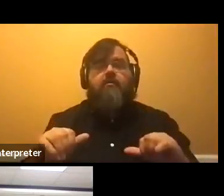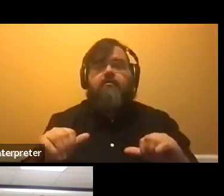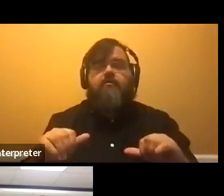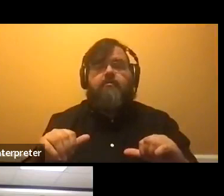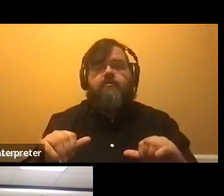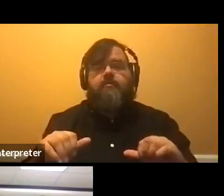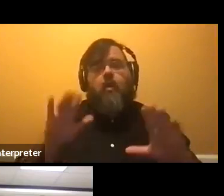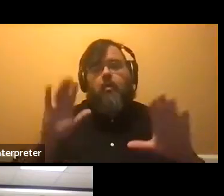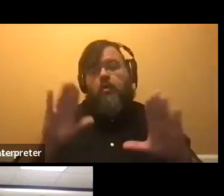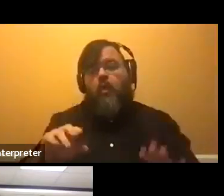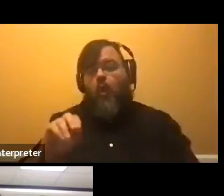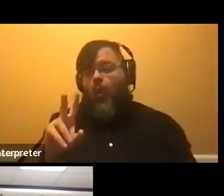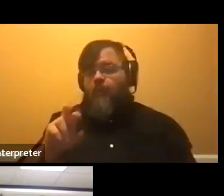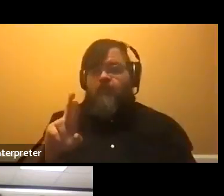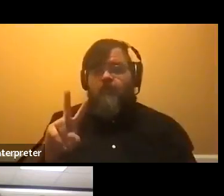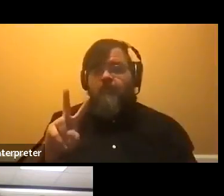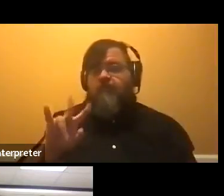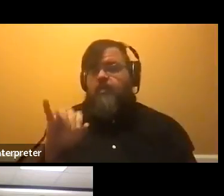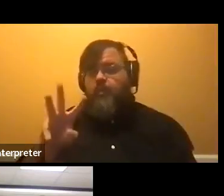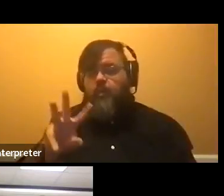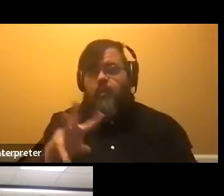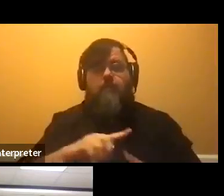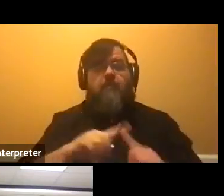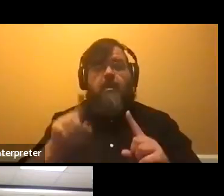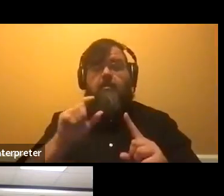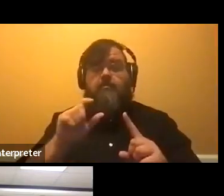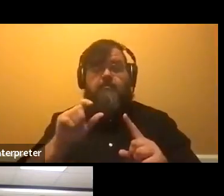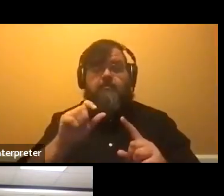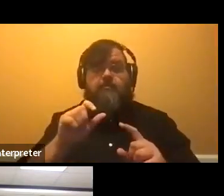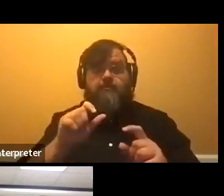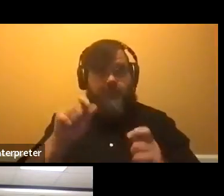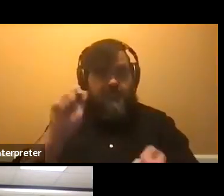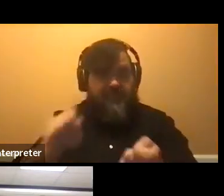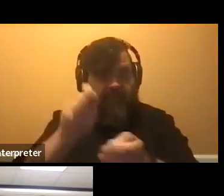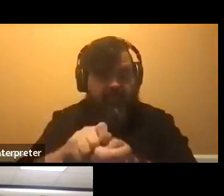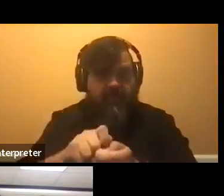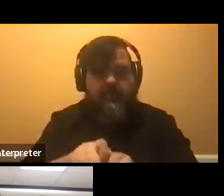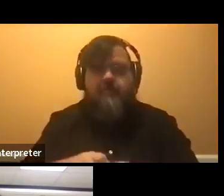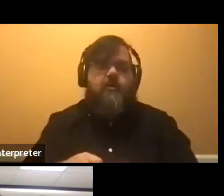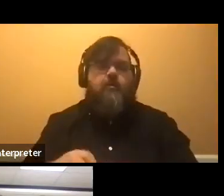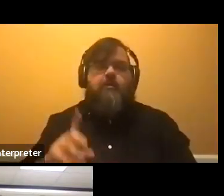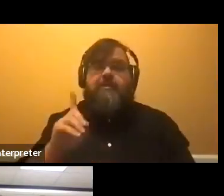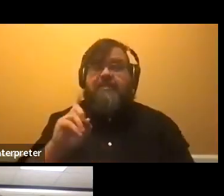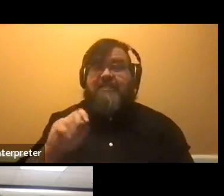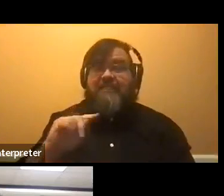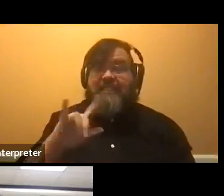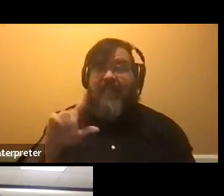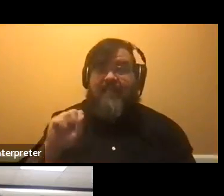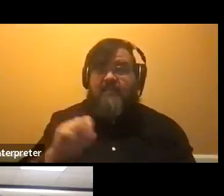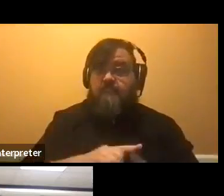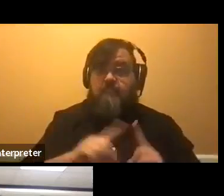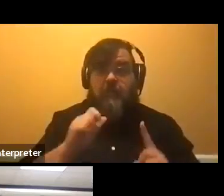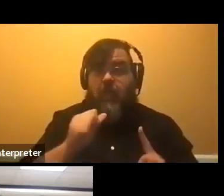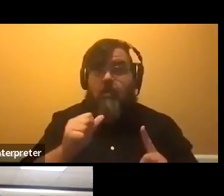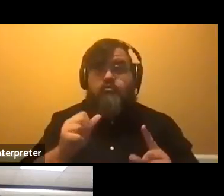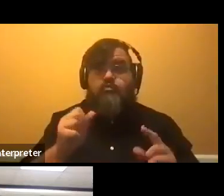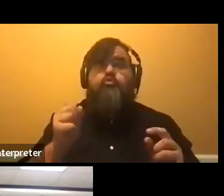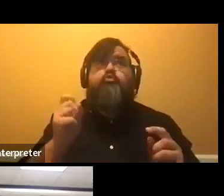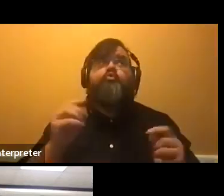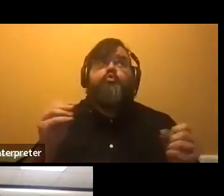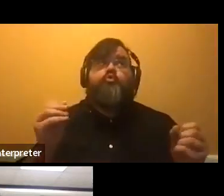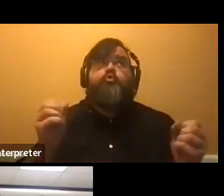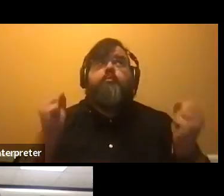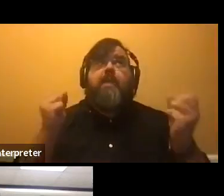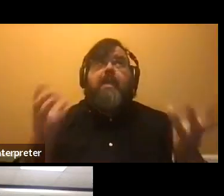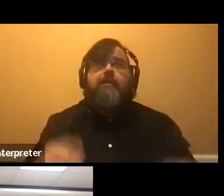also be specific. So details, but not too many details. Um, I think also, and, and you might've said